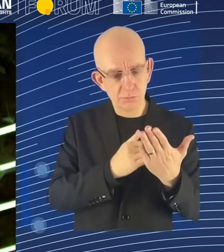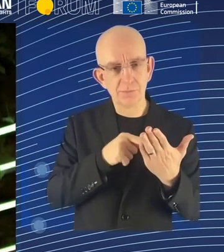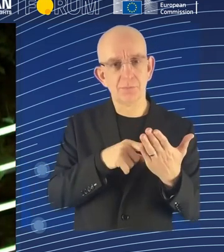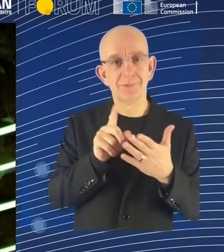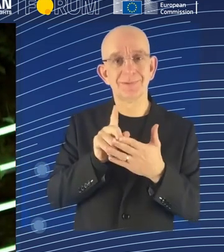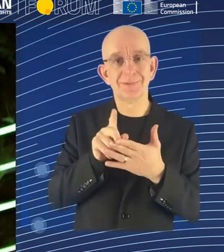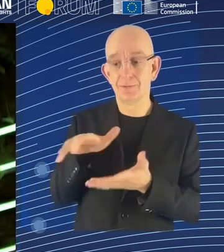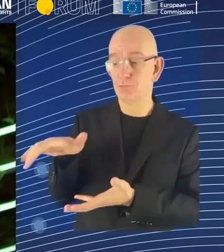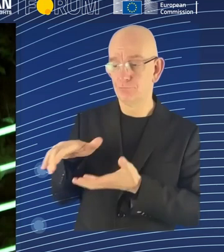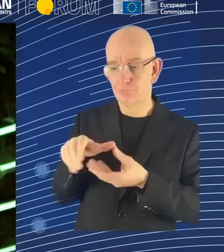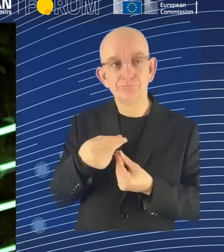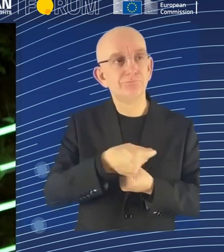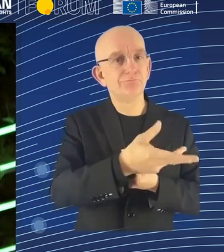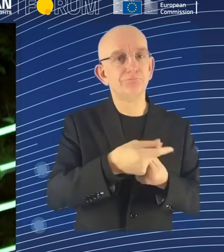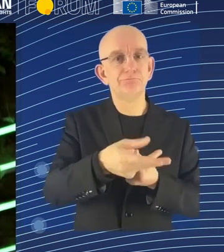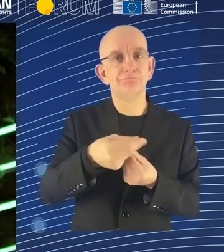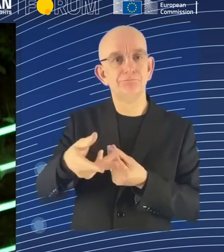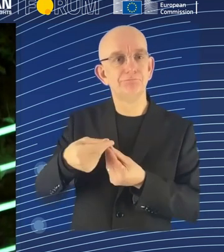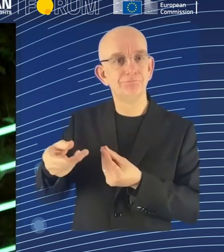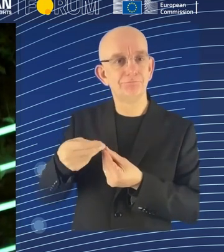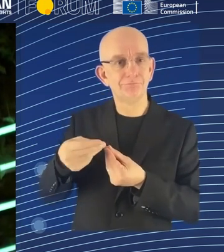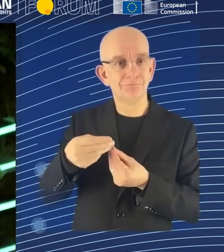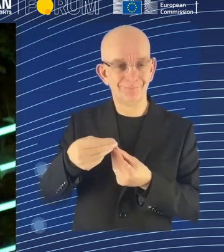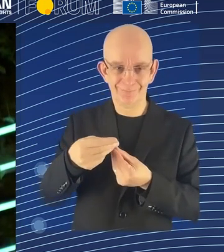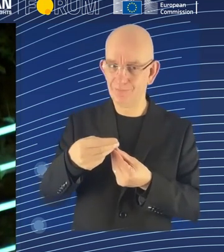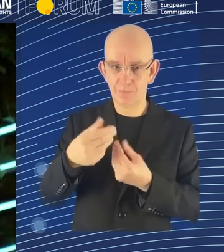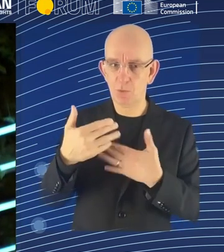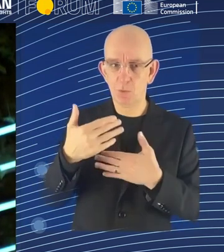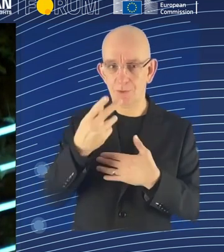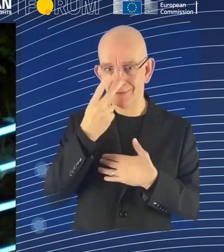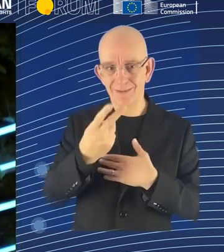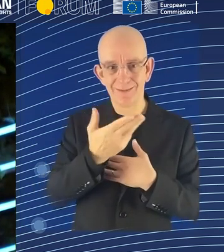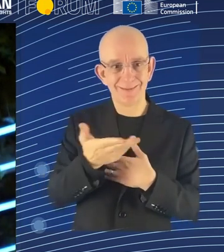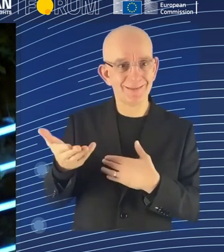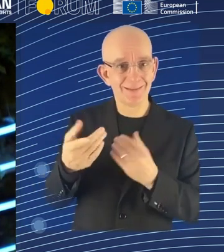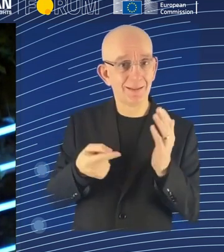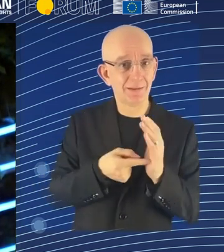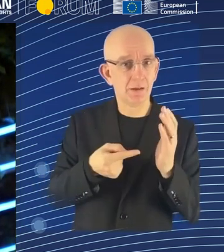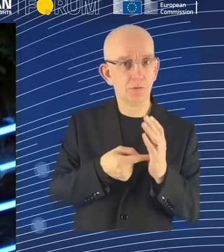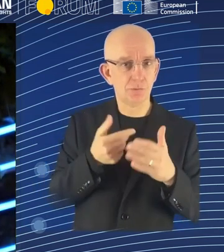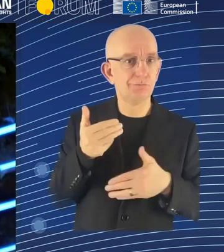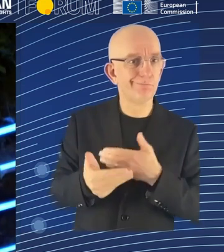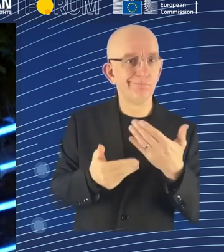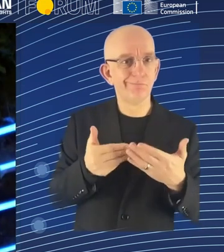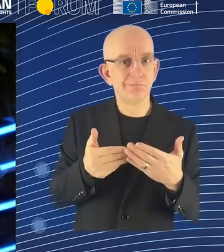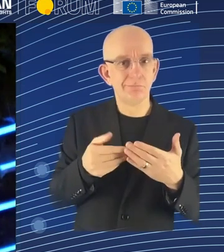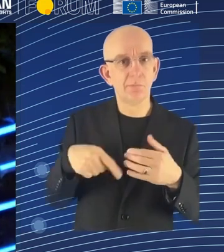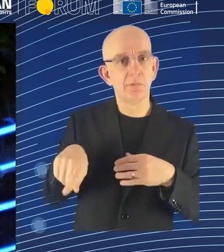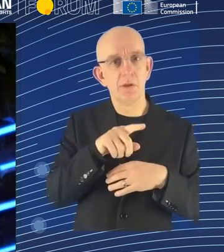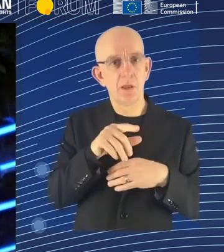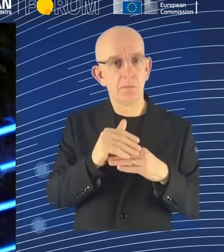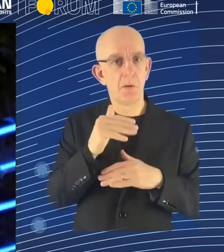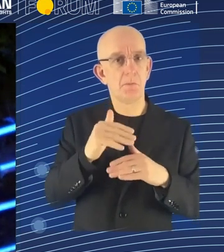income and average working conditions. And to some extent, has also lifted the boats of the